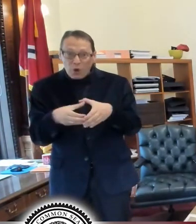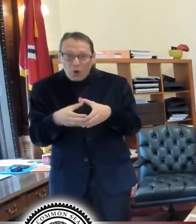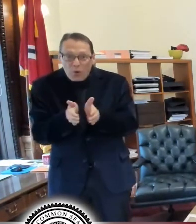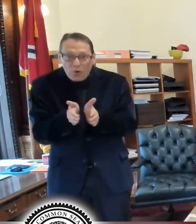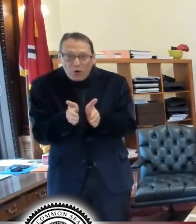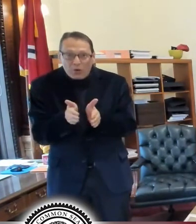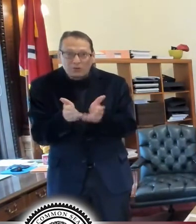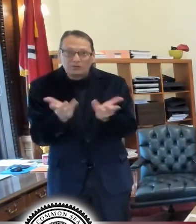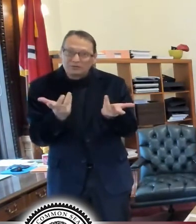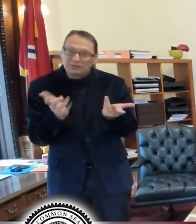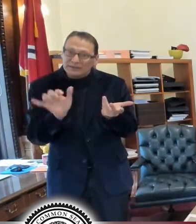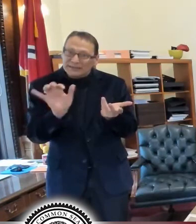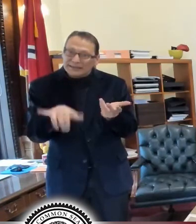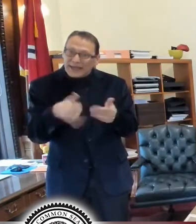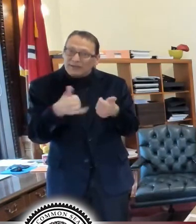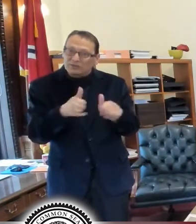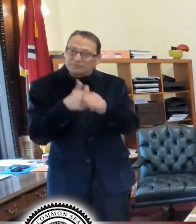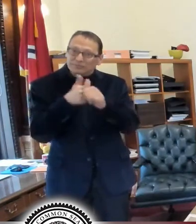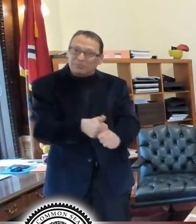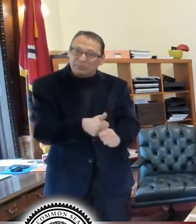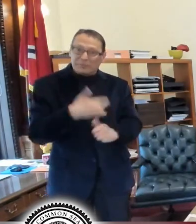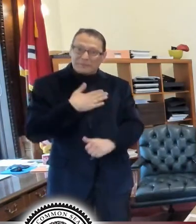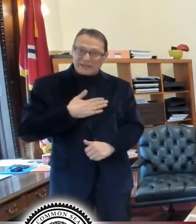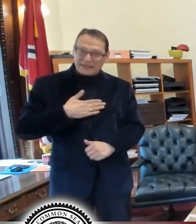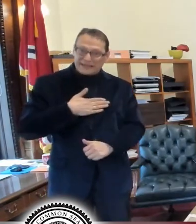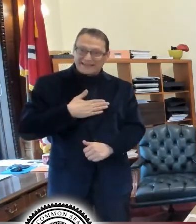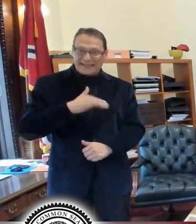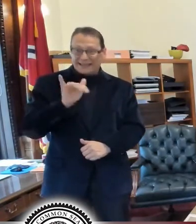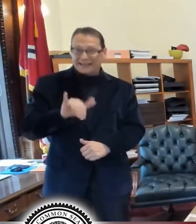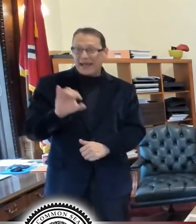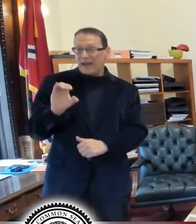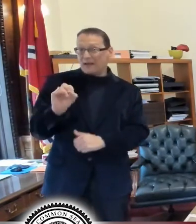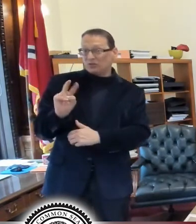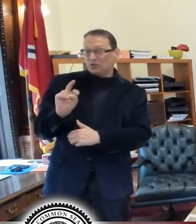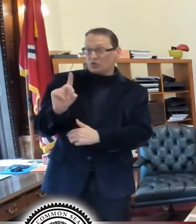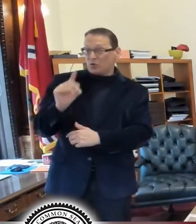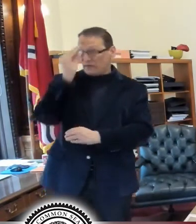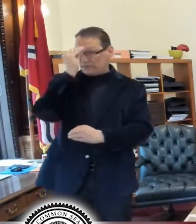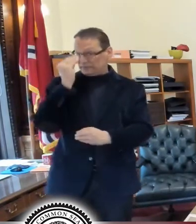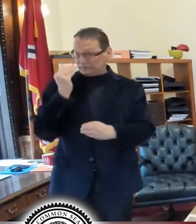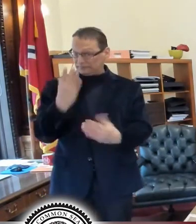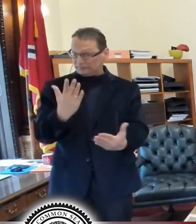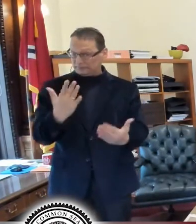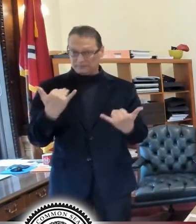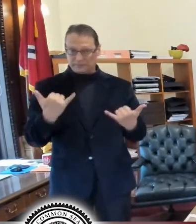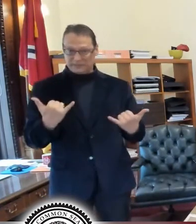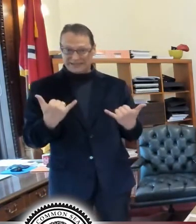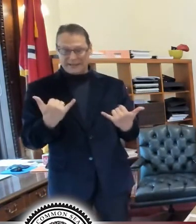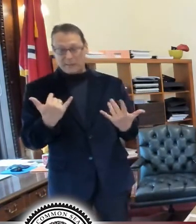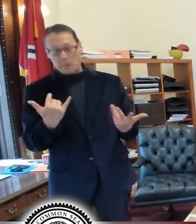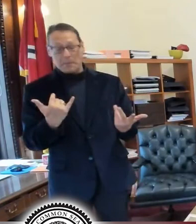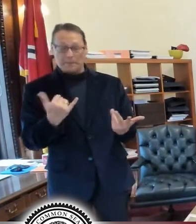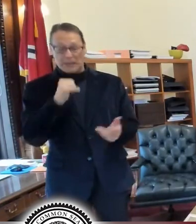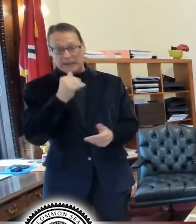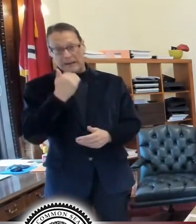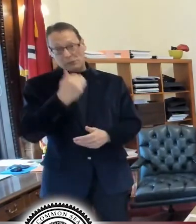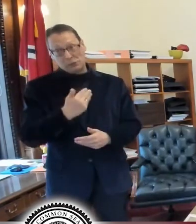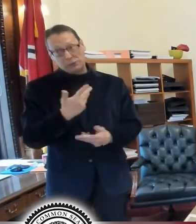is the COVID update, not, not a very good update for today. And, um,